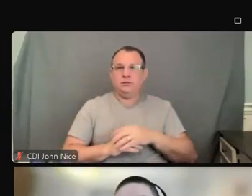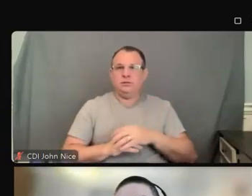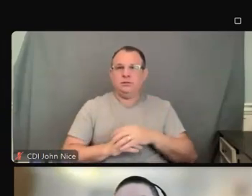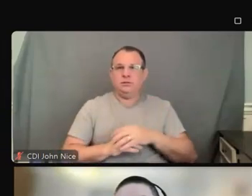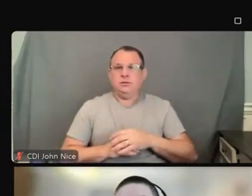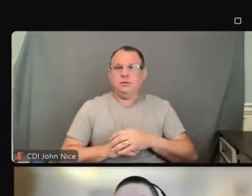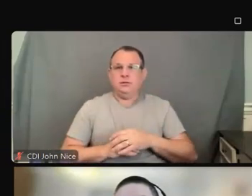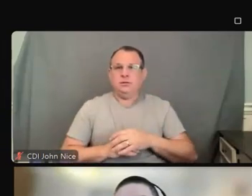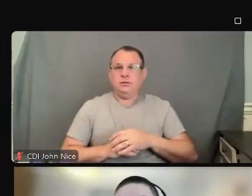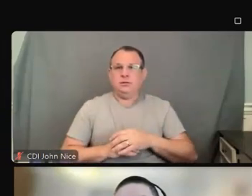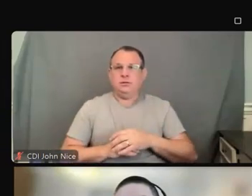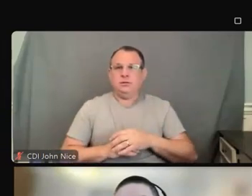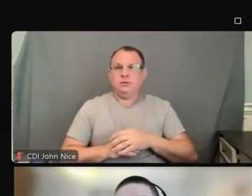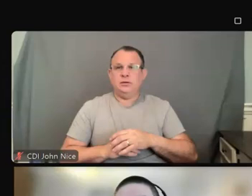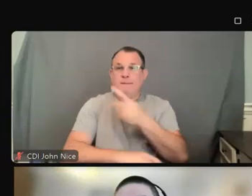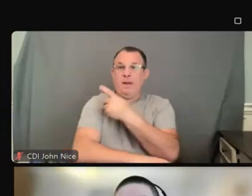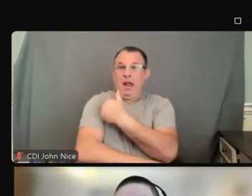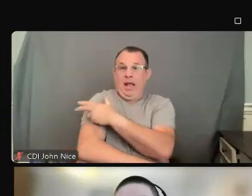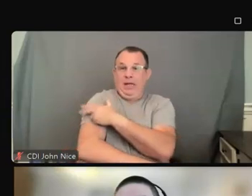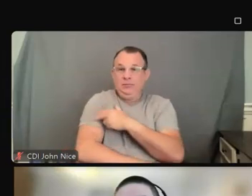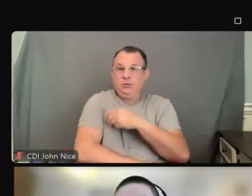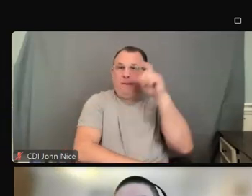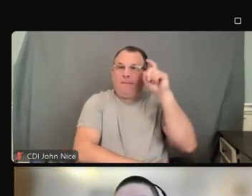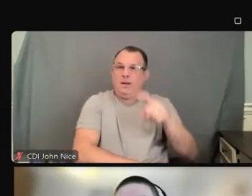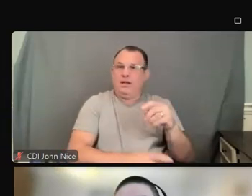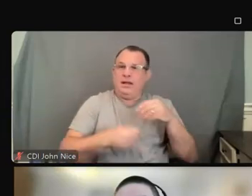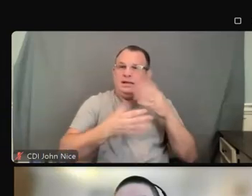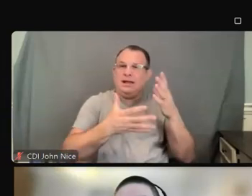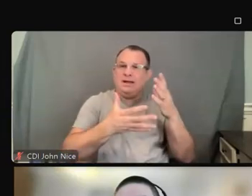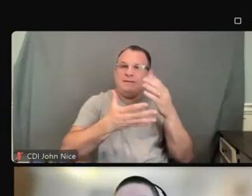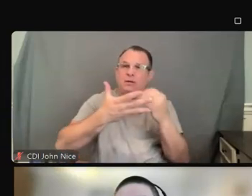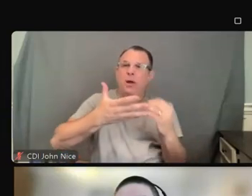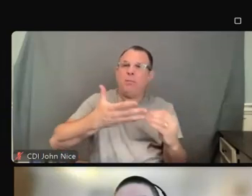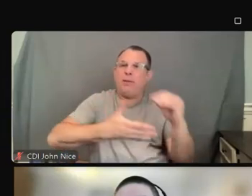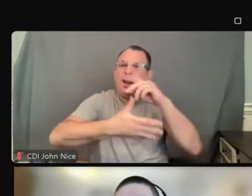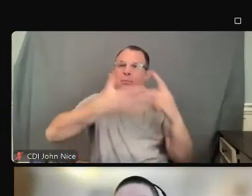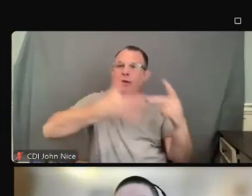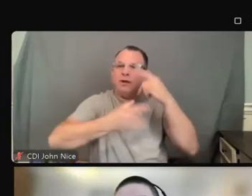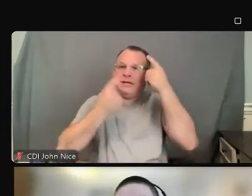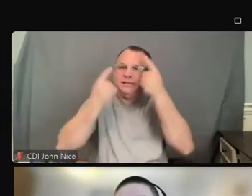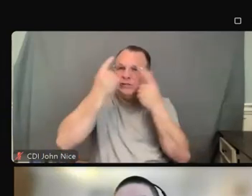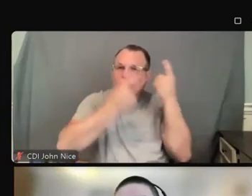give primary consideration to the request of individuals with disabilities.